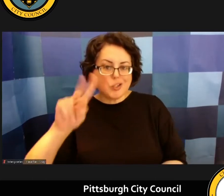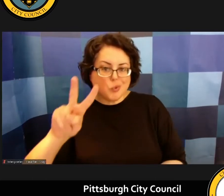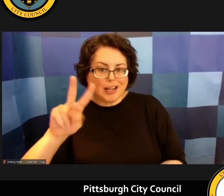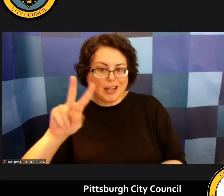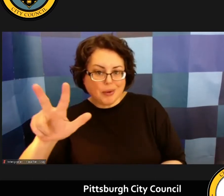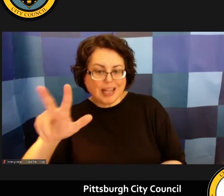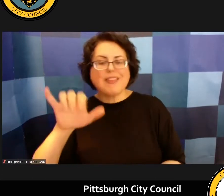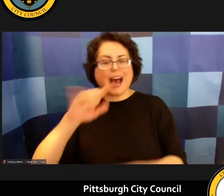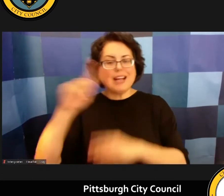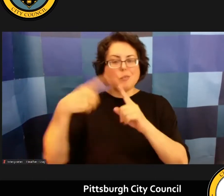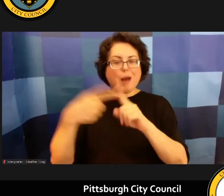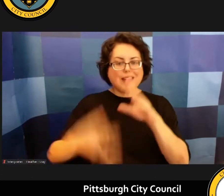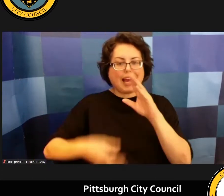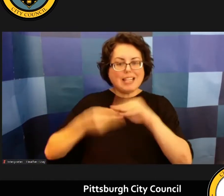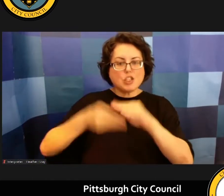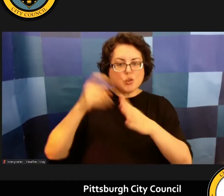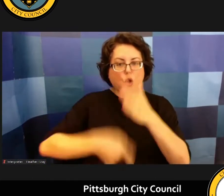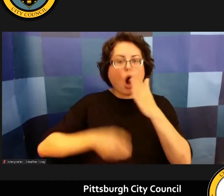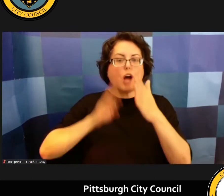will be incurred